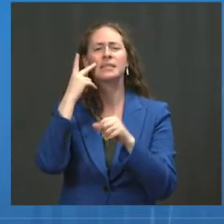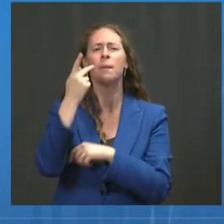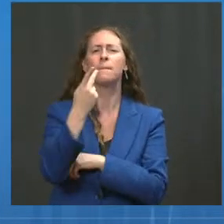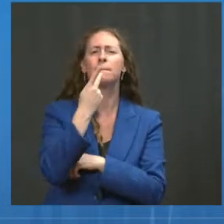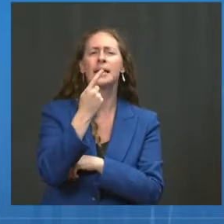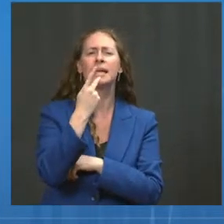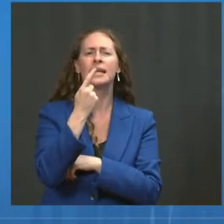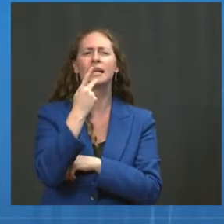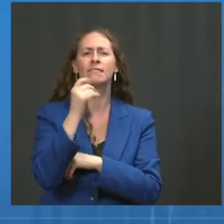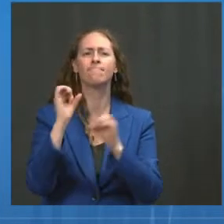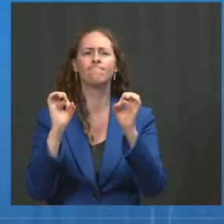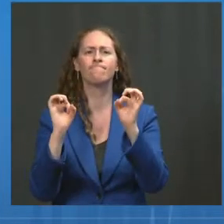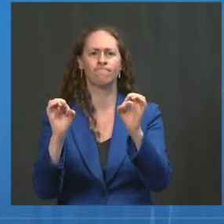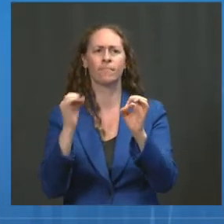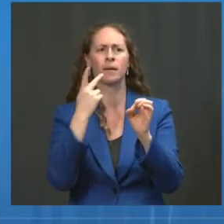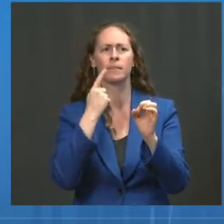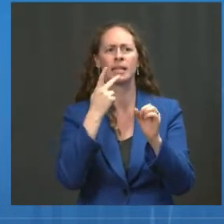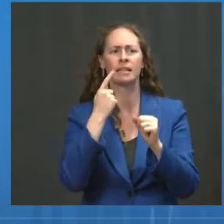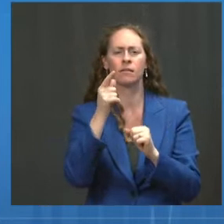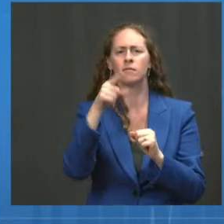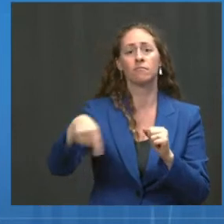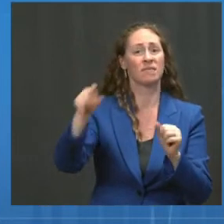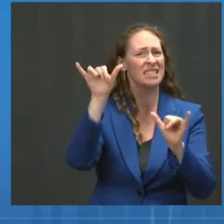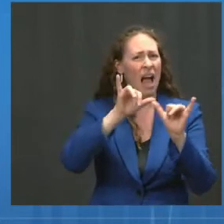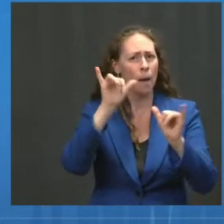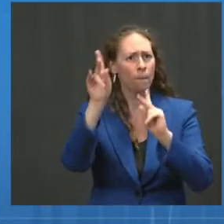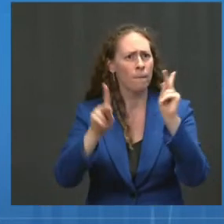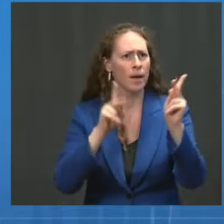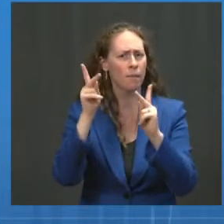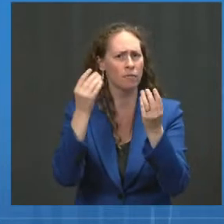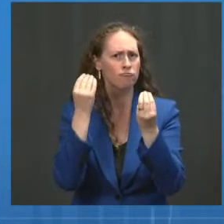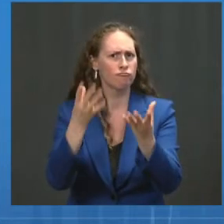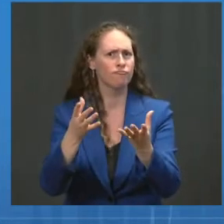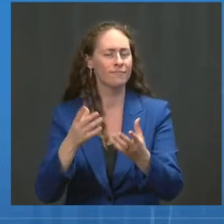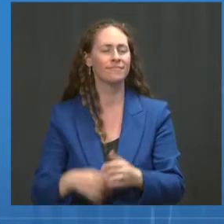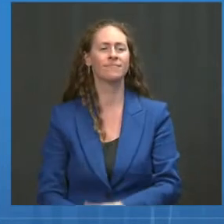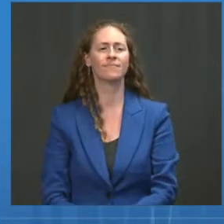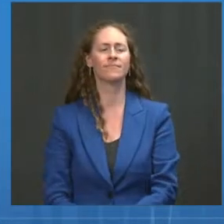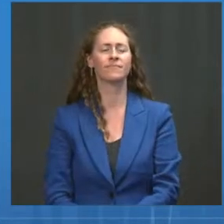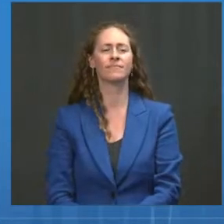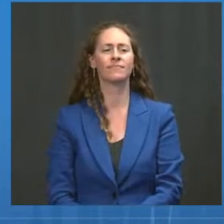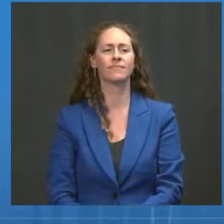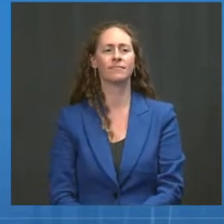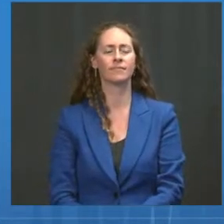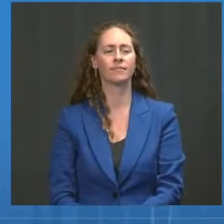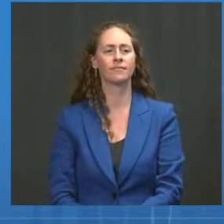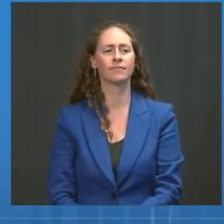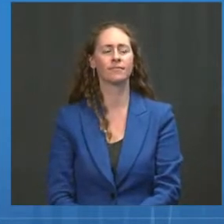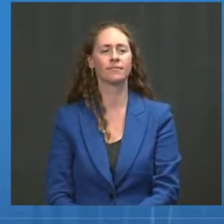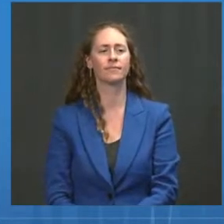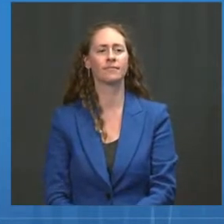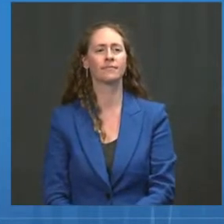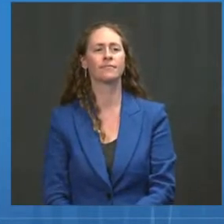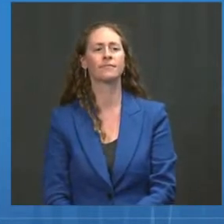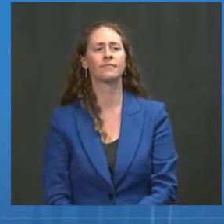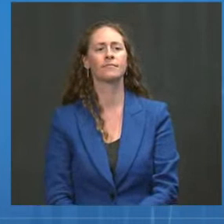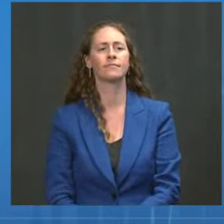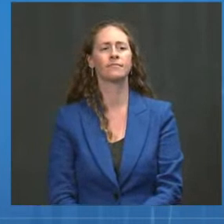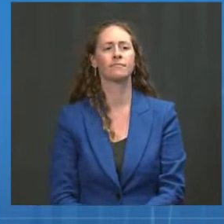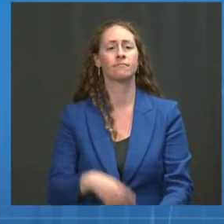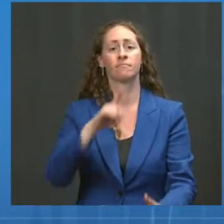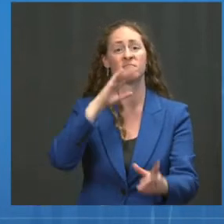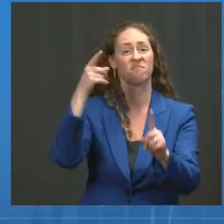that the neutralization titer required to neutralize the standard